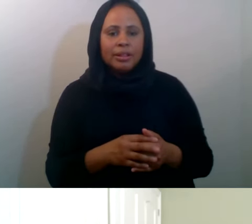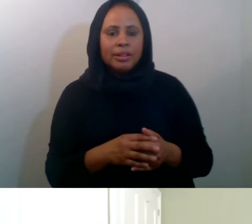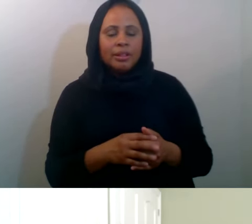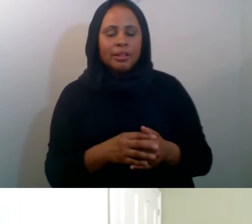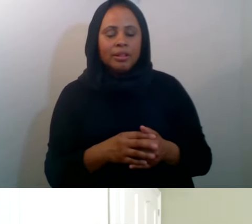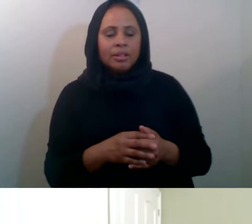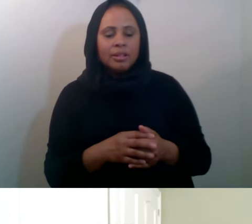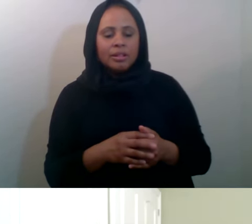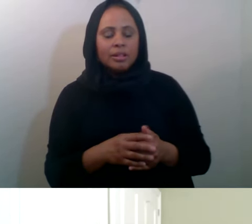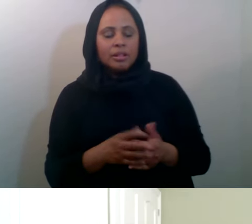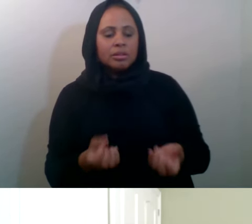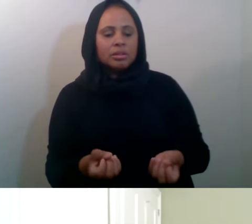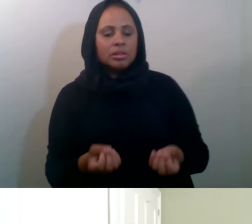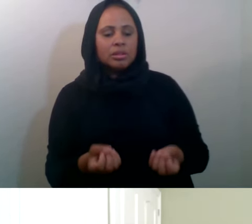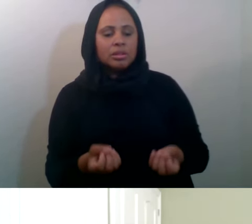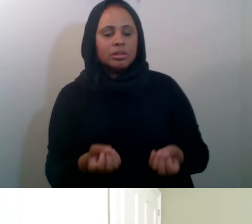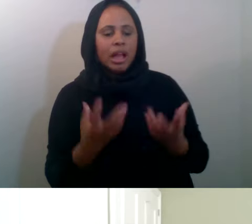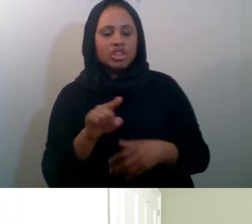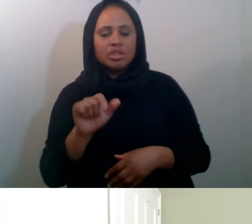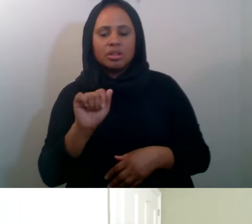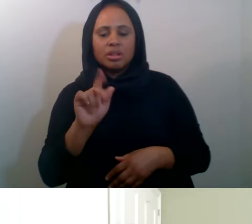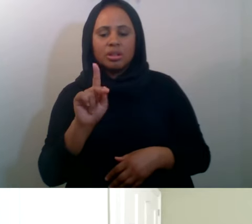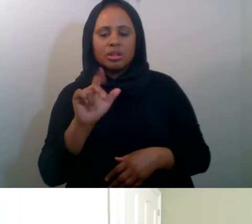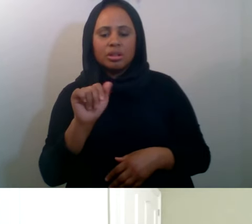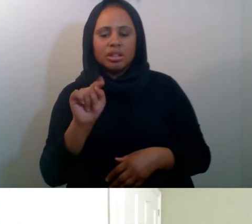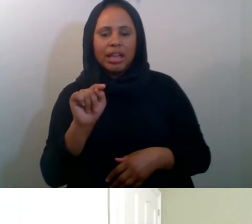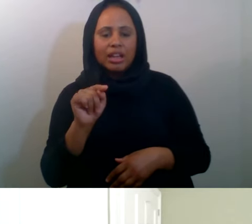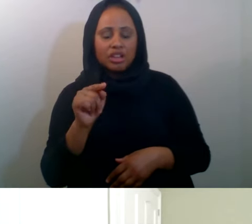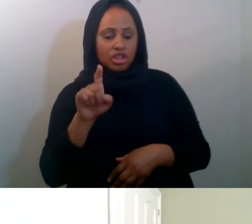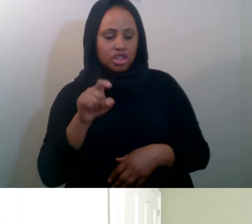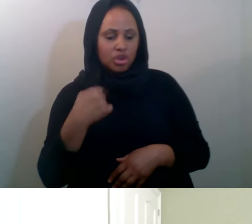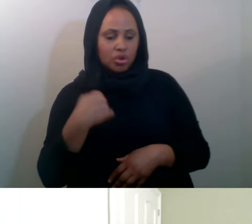would like to know how much zakat we distribute or should we collect?